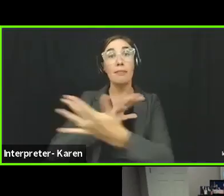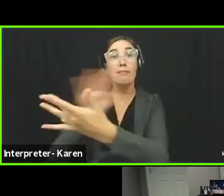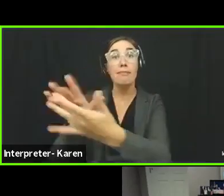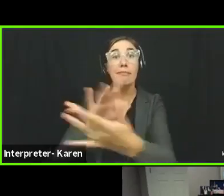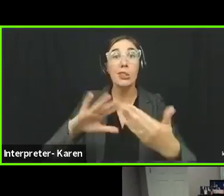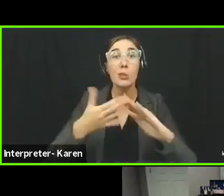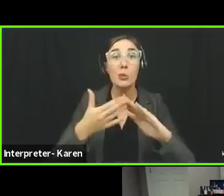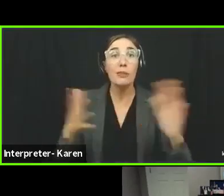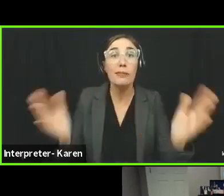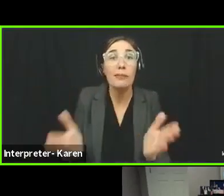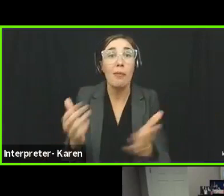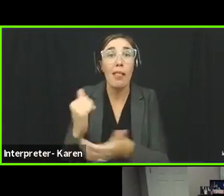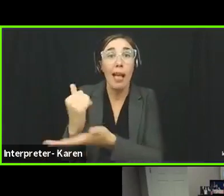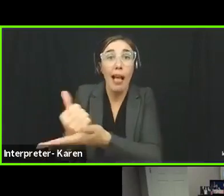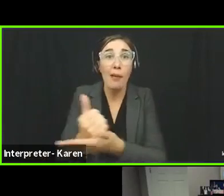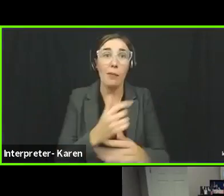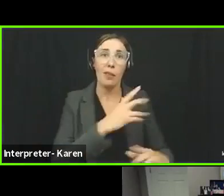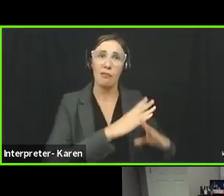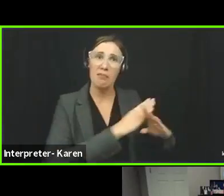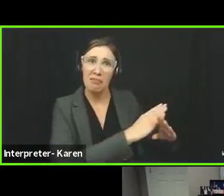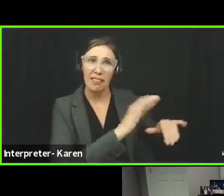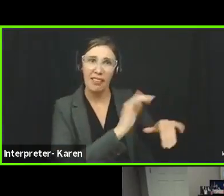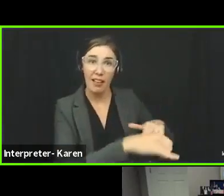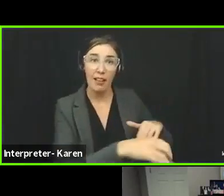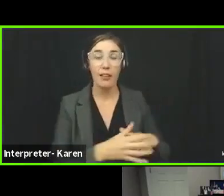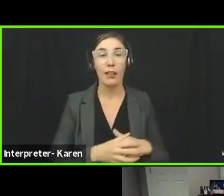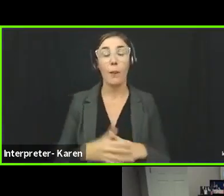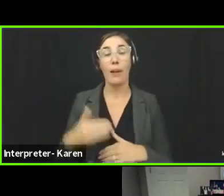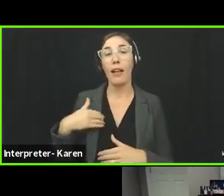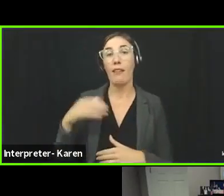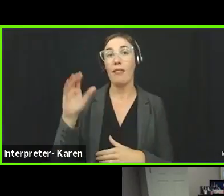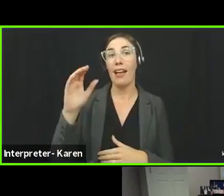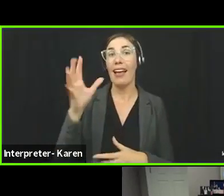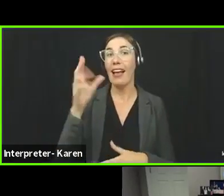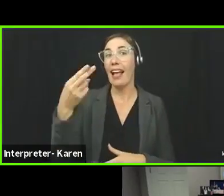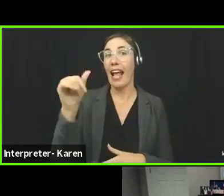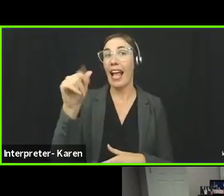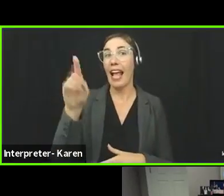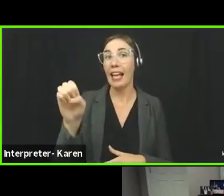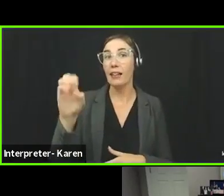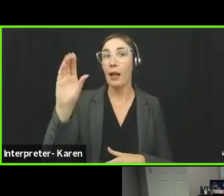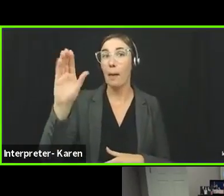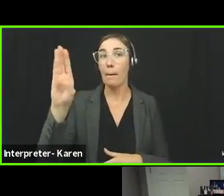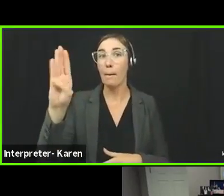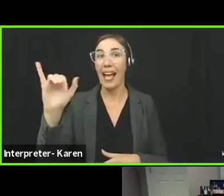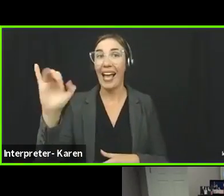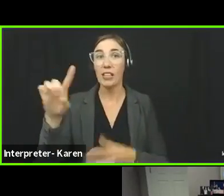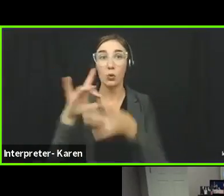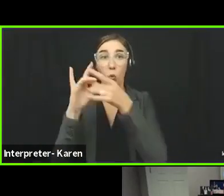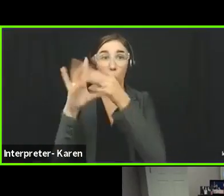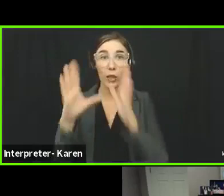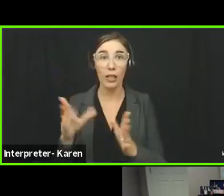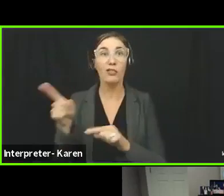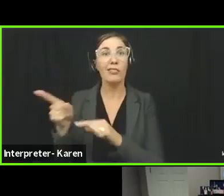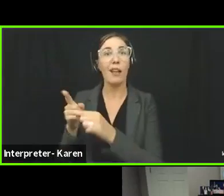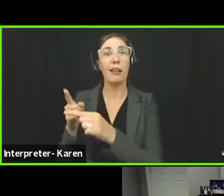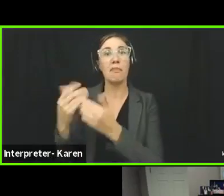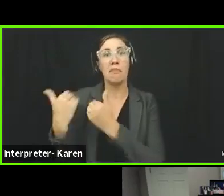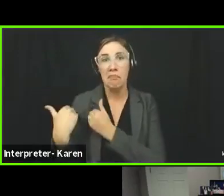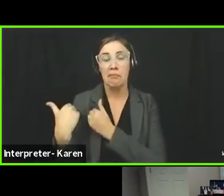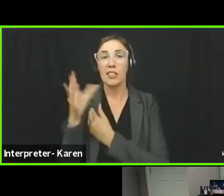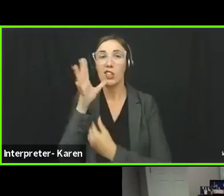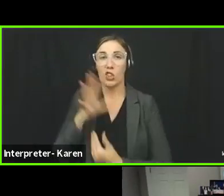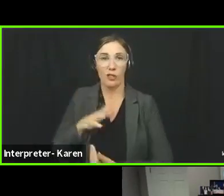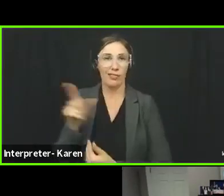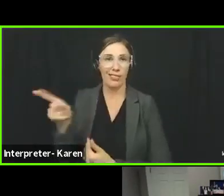We have a hate and bias crime coordinator who has spoken with many community groups across the county. And she's